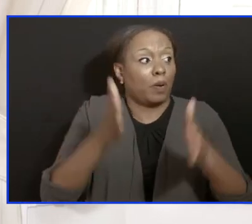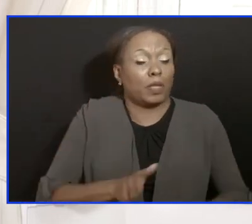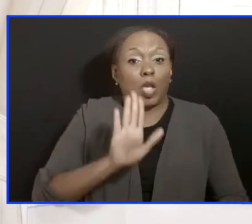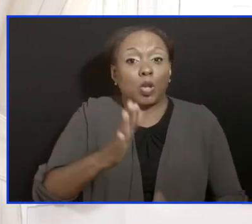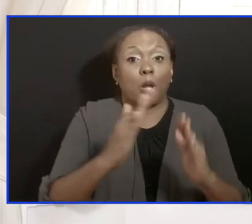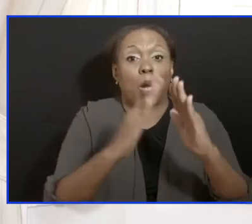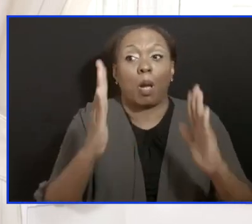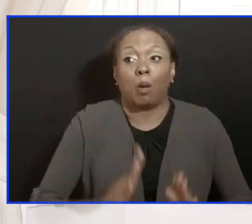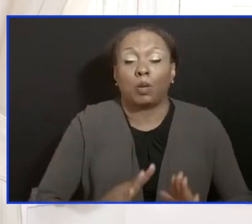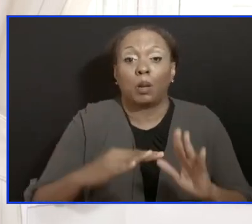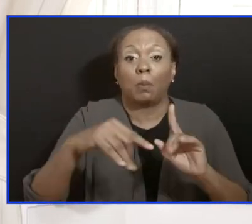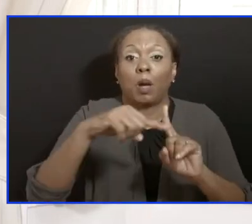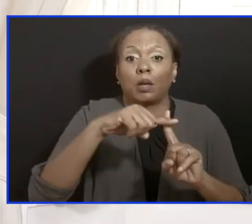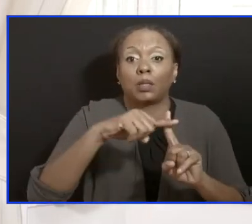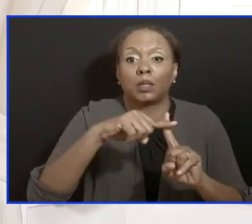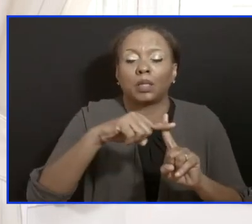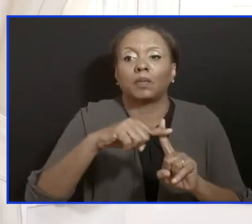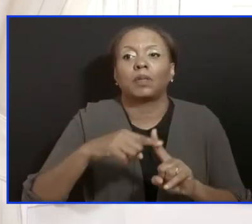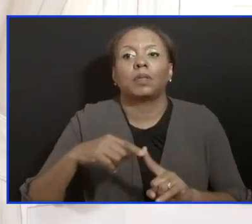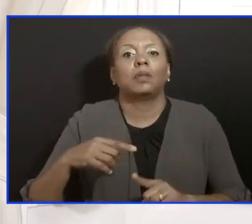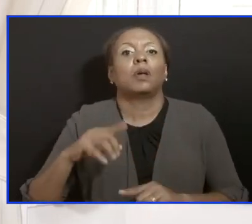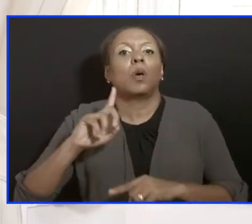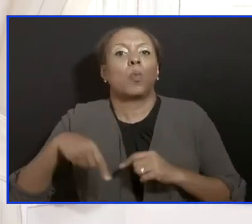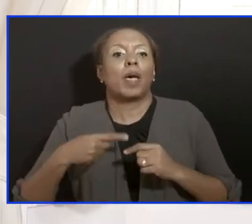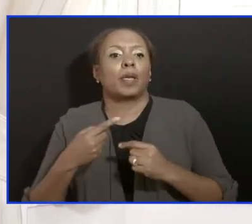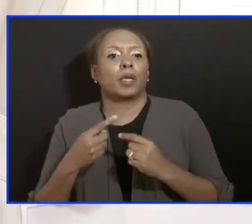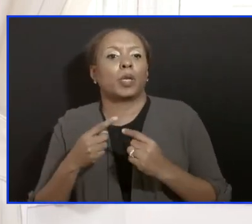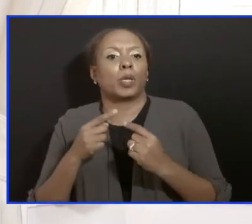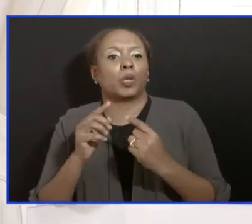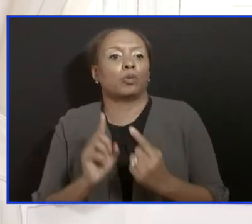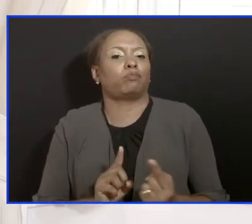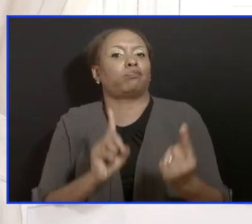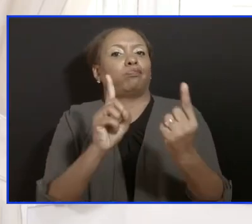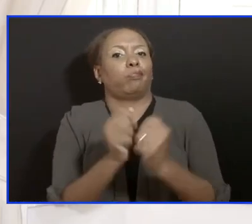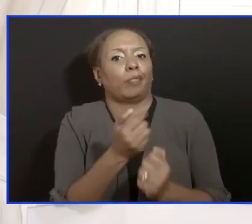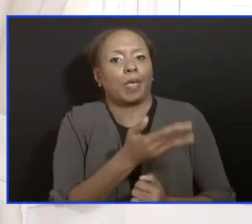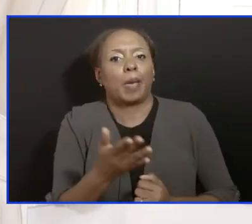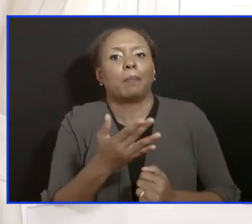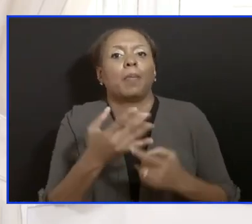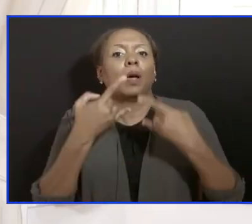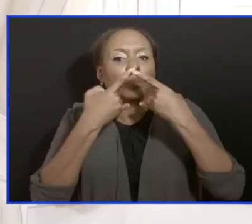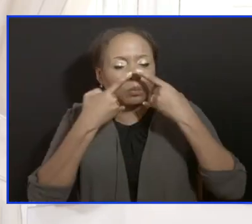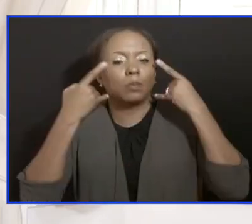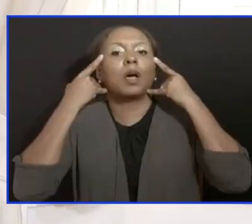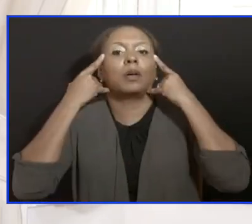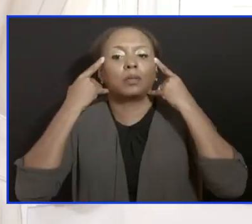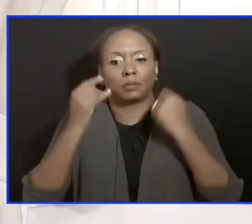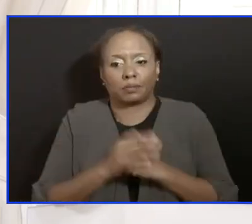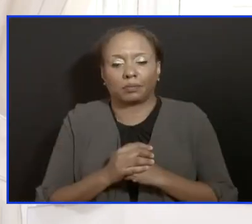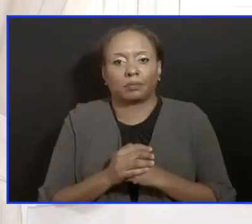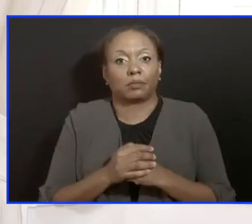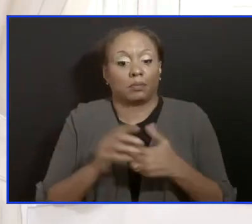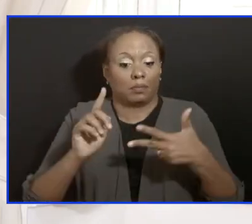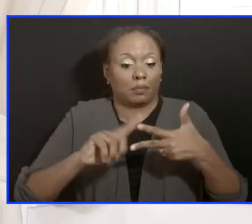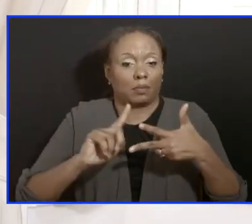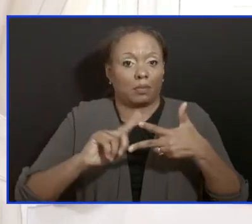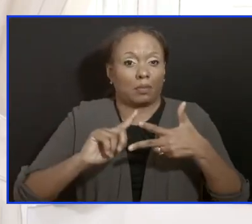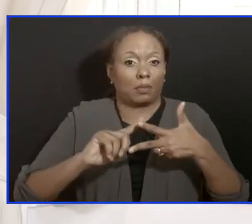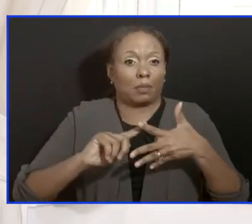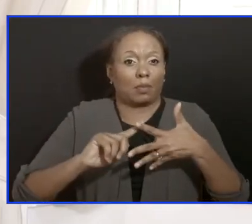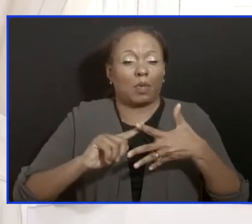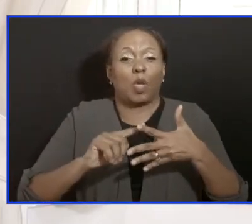please wear your mask and wear it properly. Continue to wash your hands and sanitize your areas. And wherever possible,